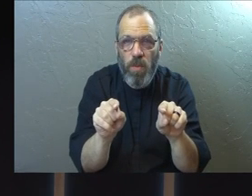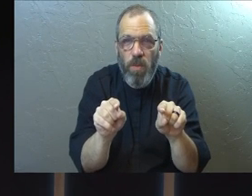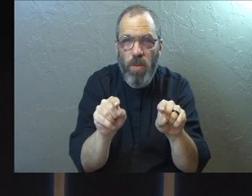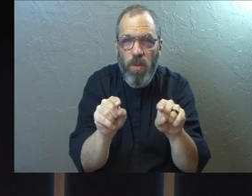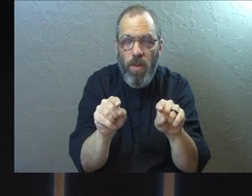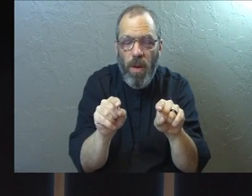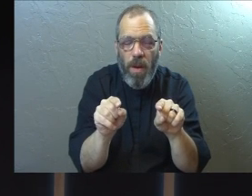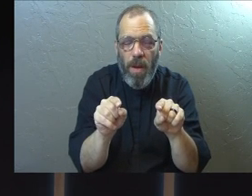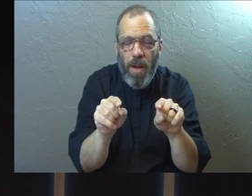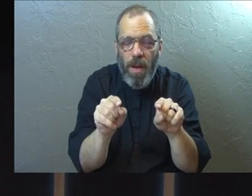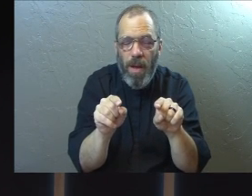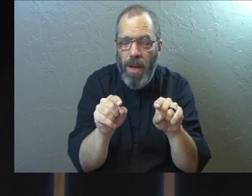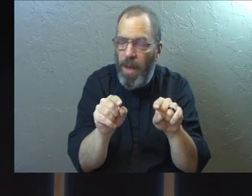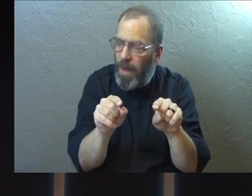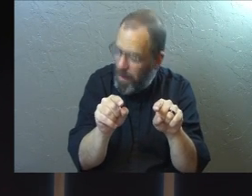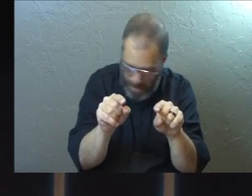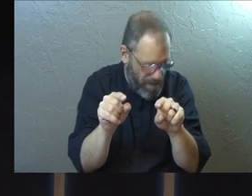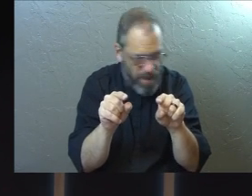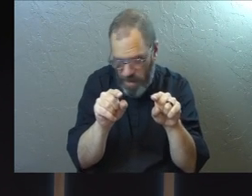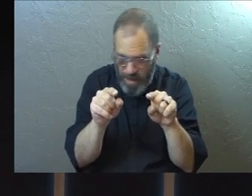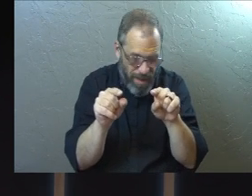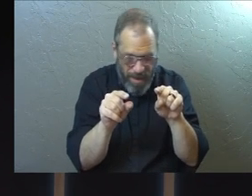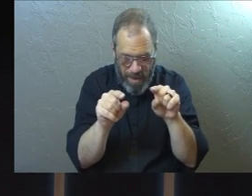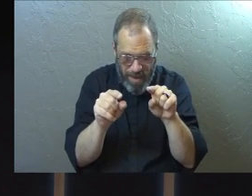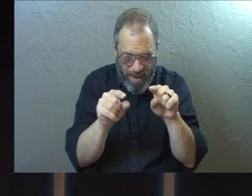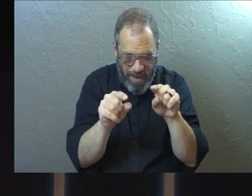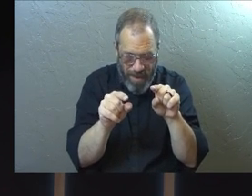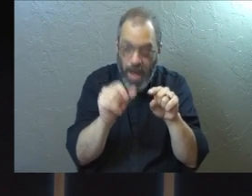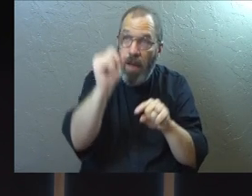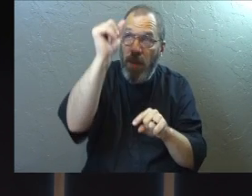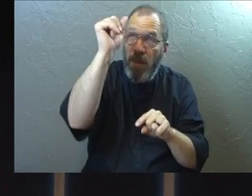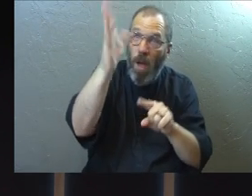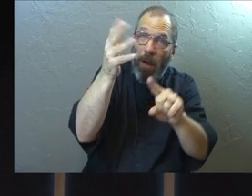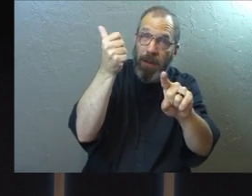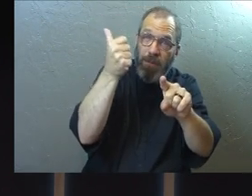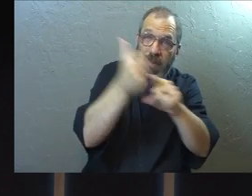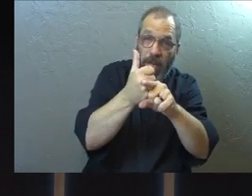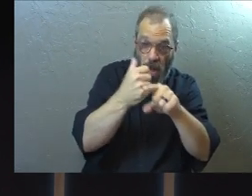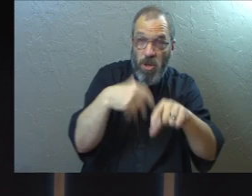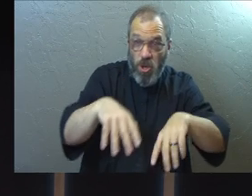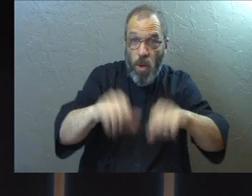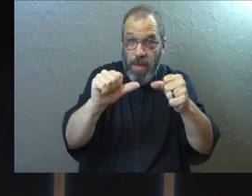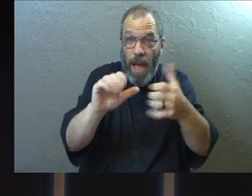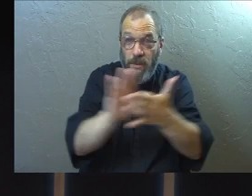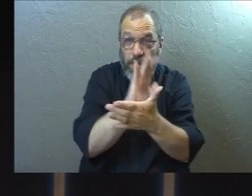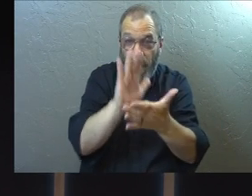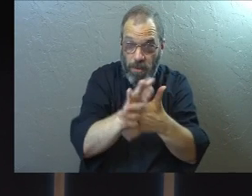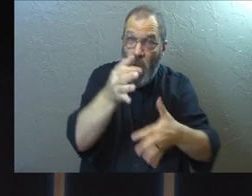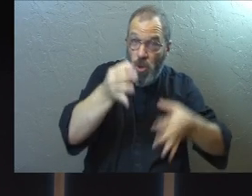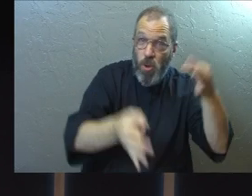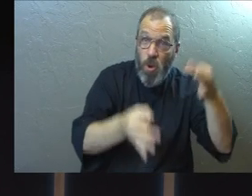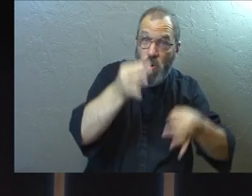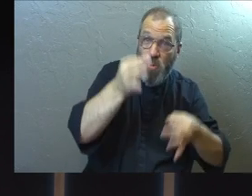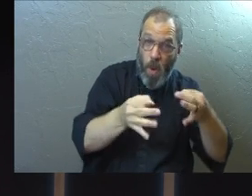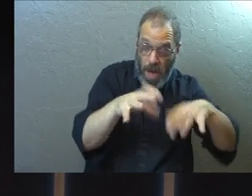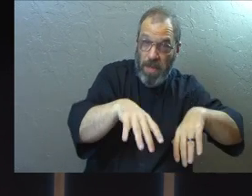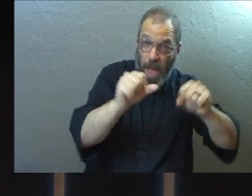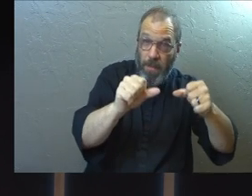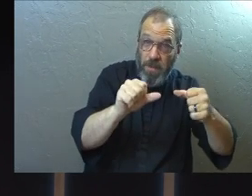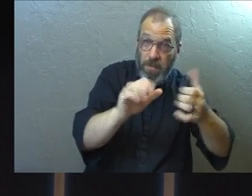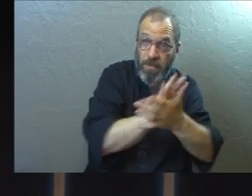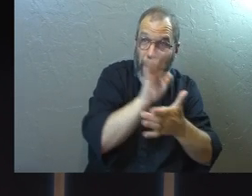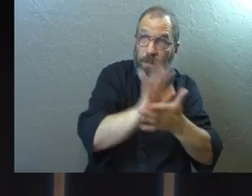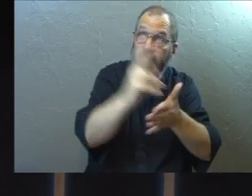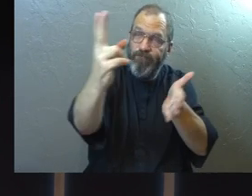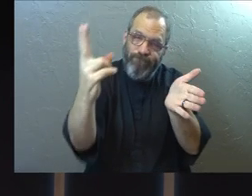It's mind-blowing that God signed our adoption papers before he said, let there be light.